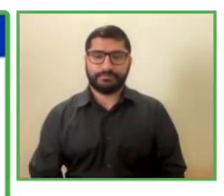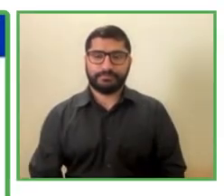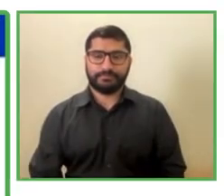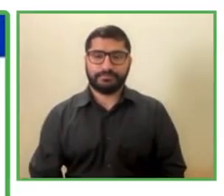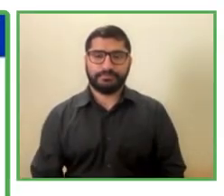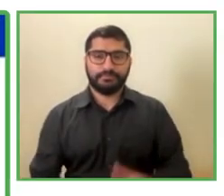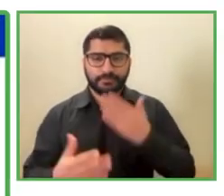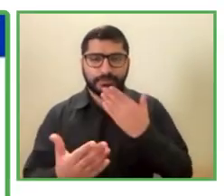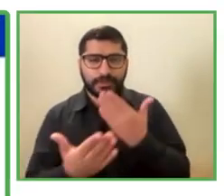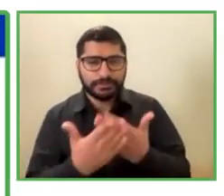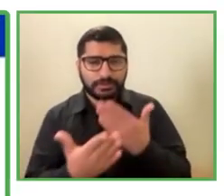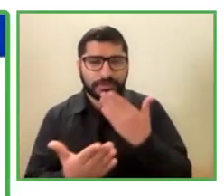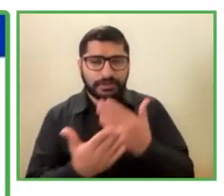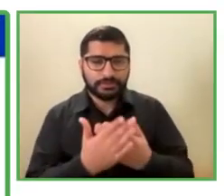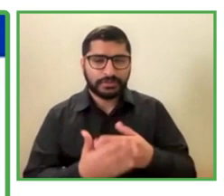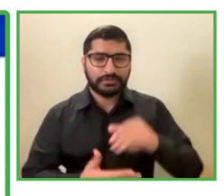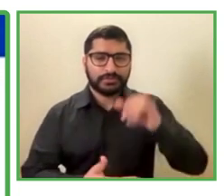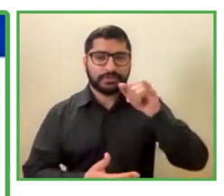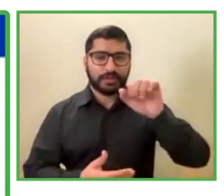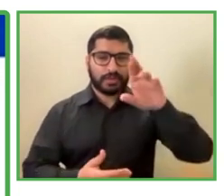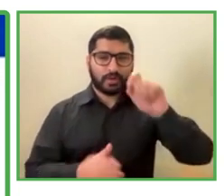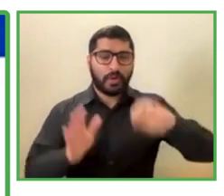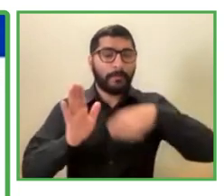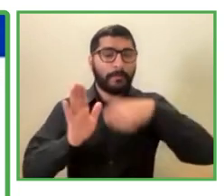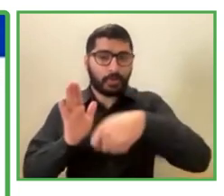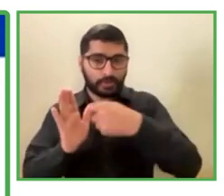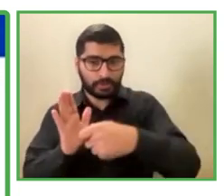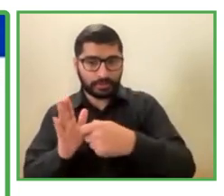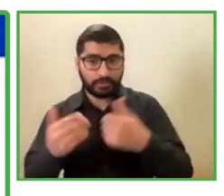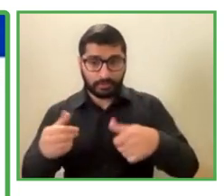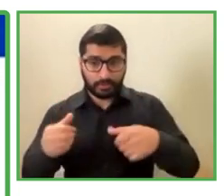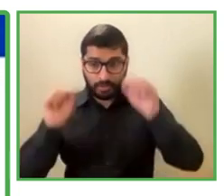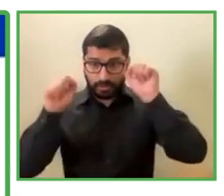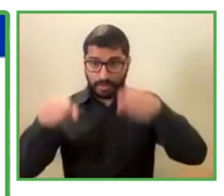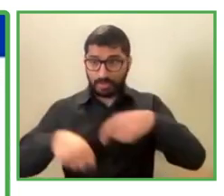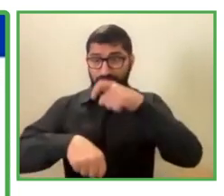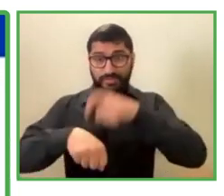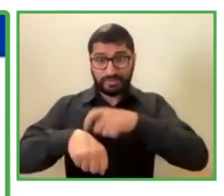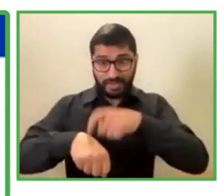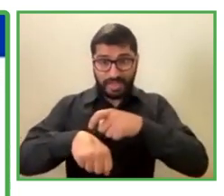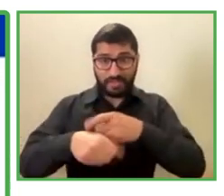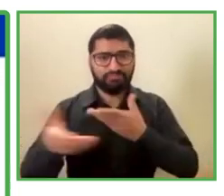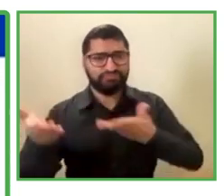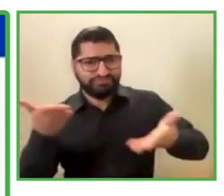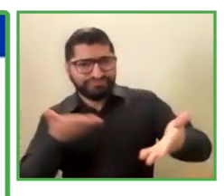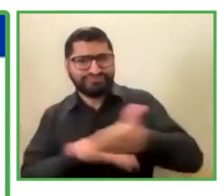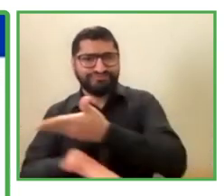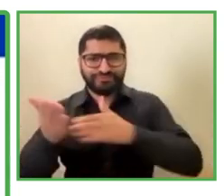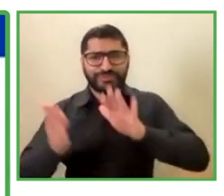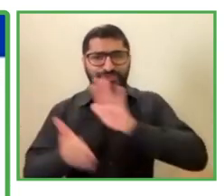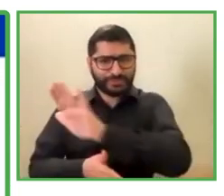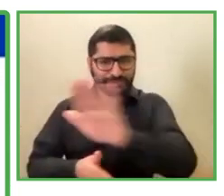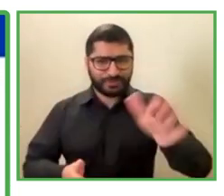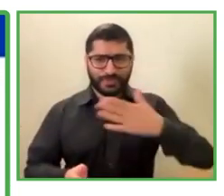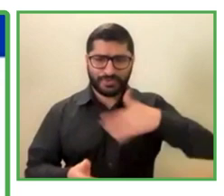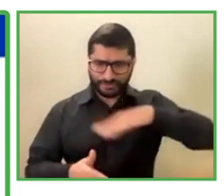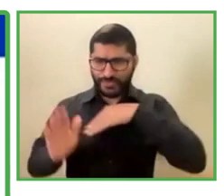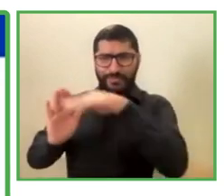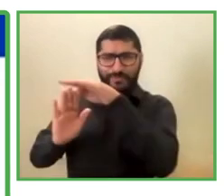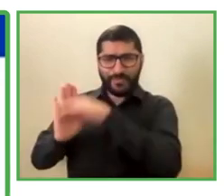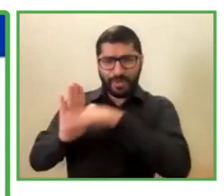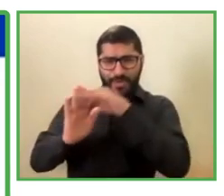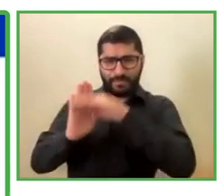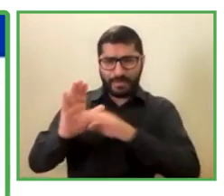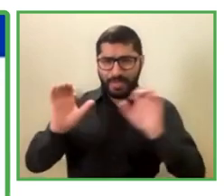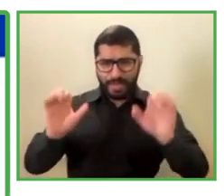Thank you very much. Zero Project. For opening this space. be able to share with you. Our program. Of. Formal education.